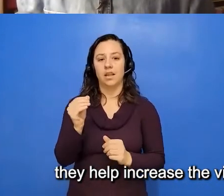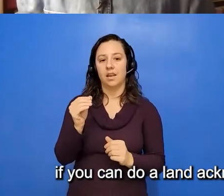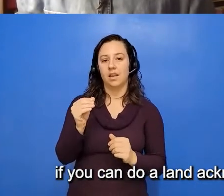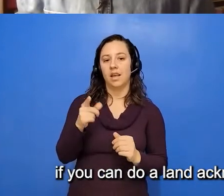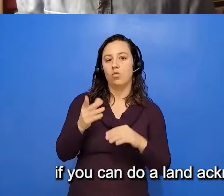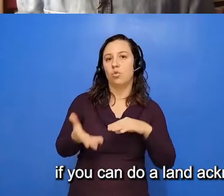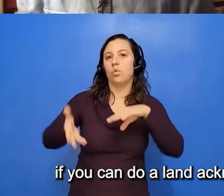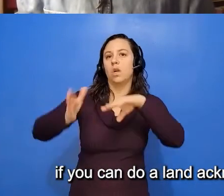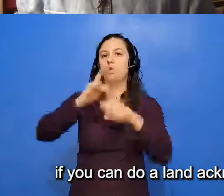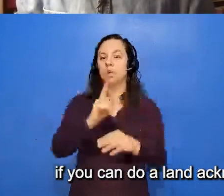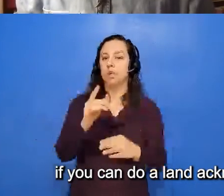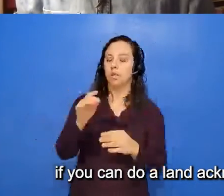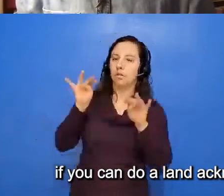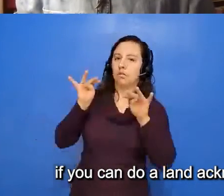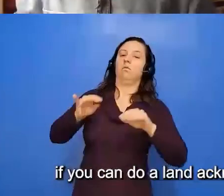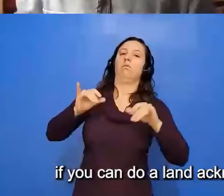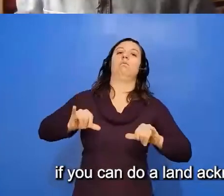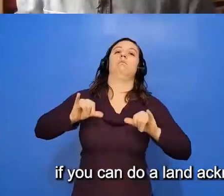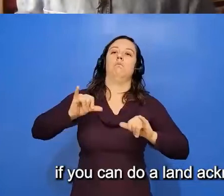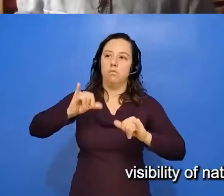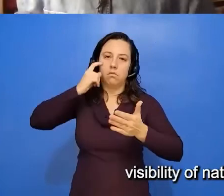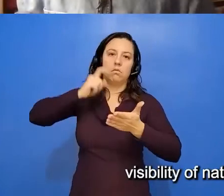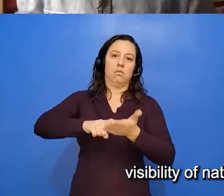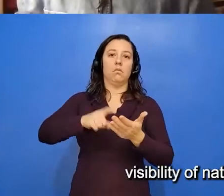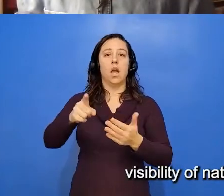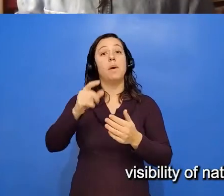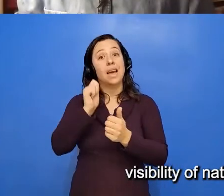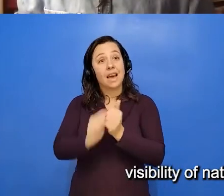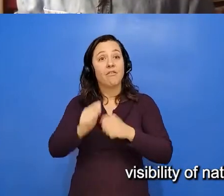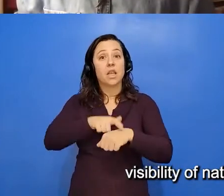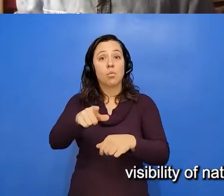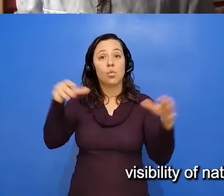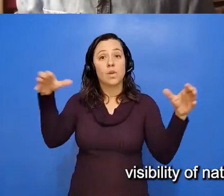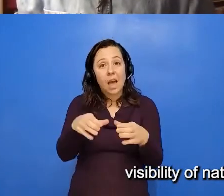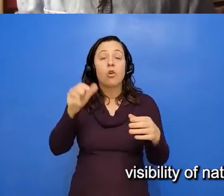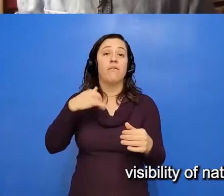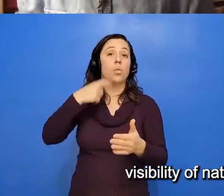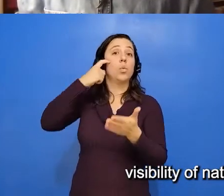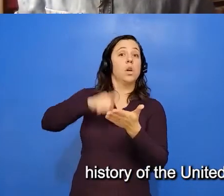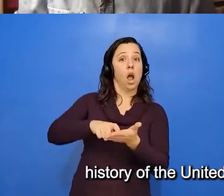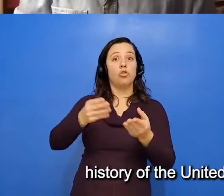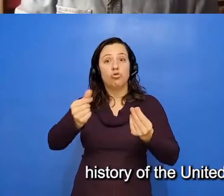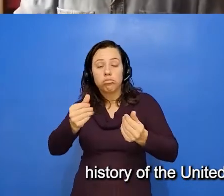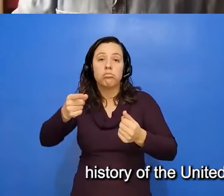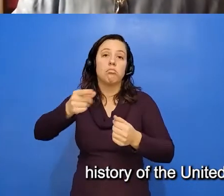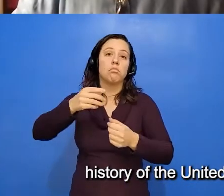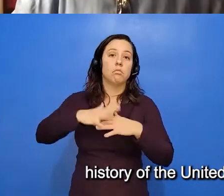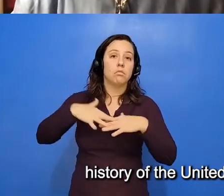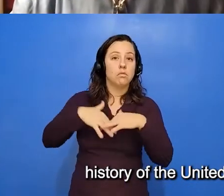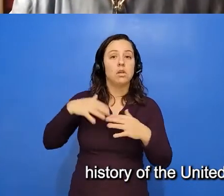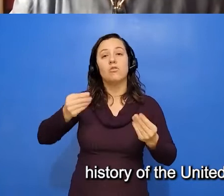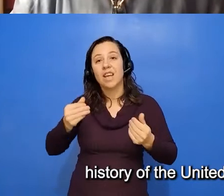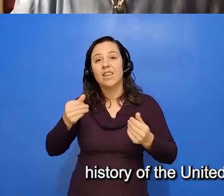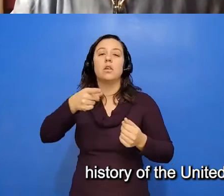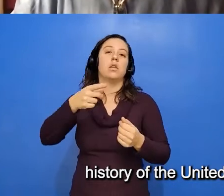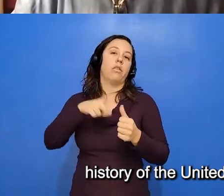gathering, you know, if you can do a land acknowledgement, you're increasing the visibility of Native people. All too often, the history of United